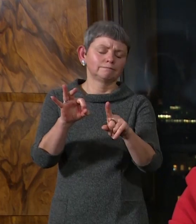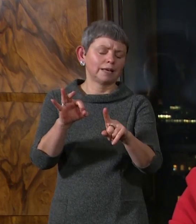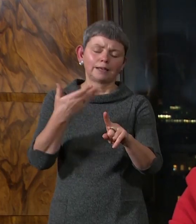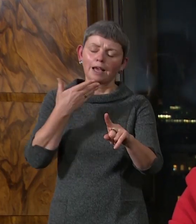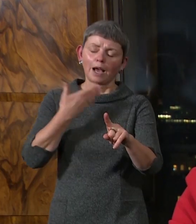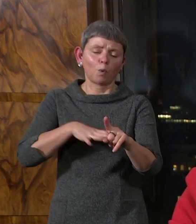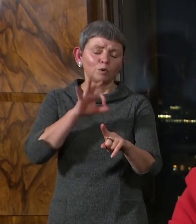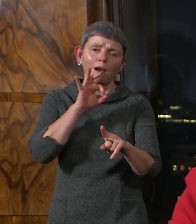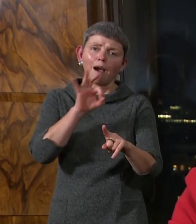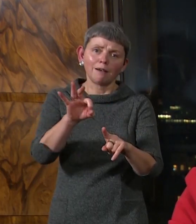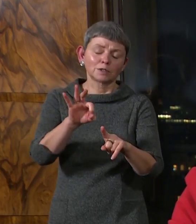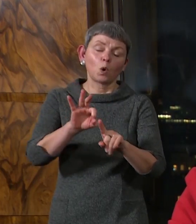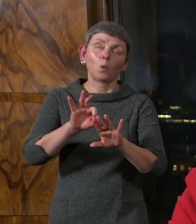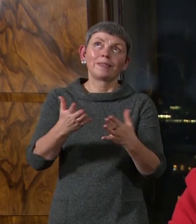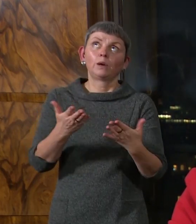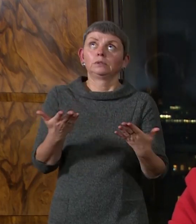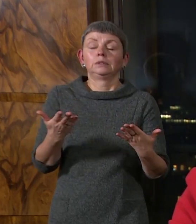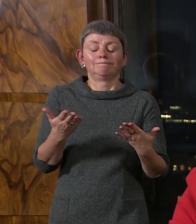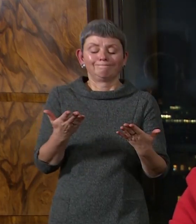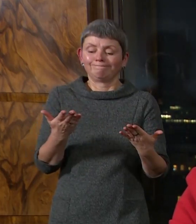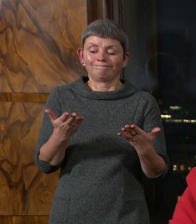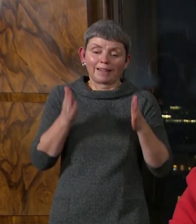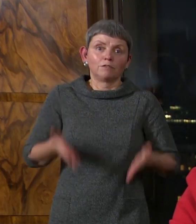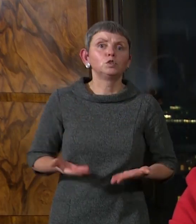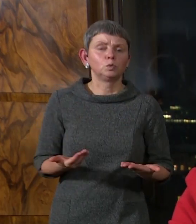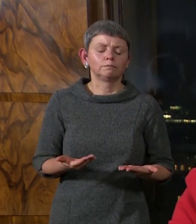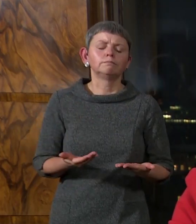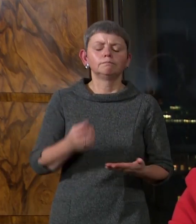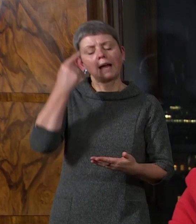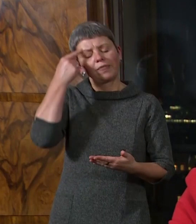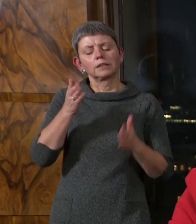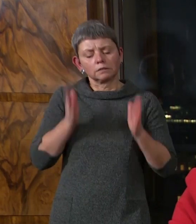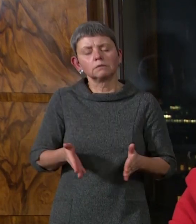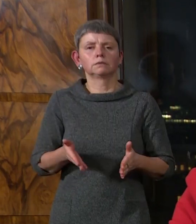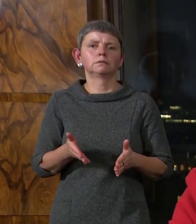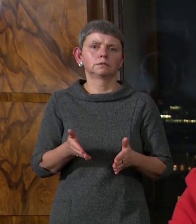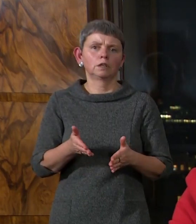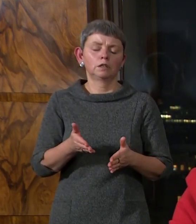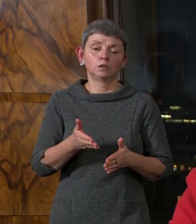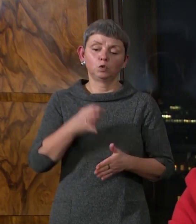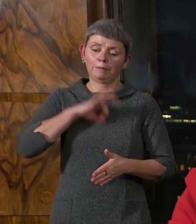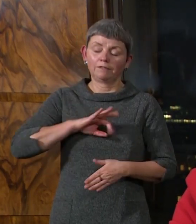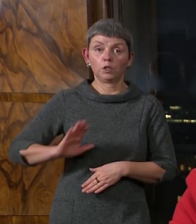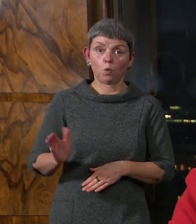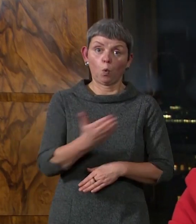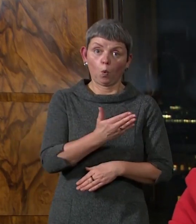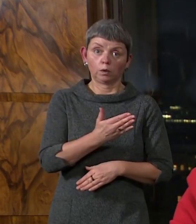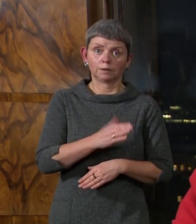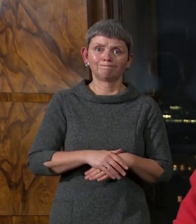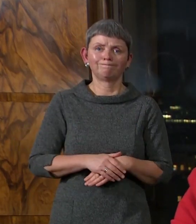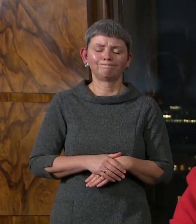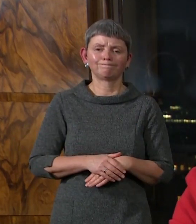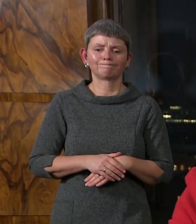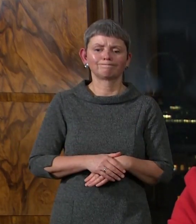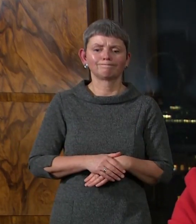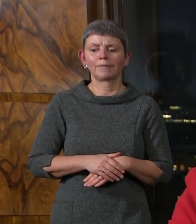would not be asking you to sacrifice more if I did not think it essential for the health and the wellbeing of all of us. We are